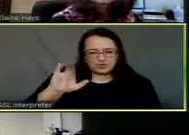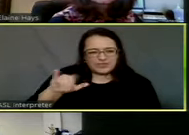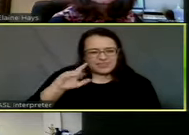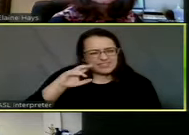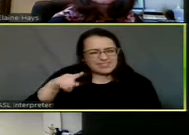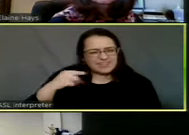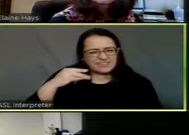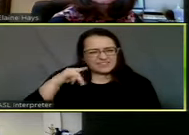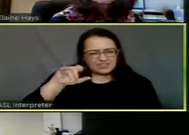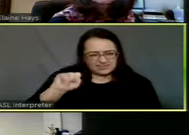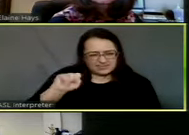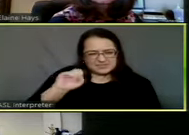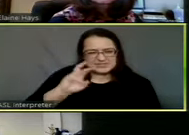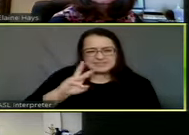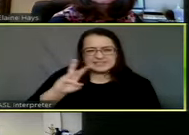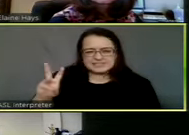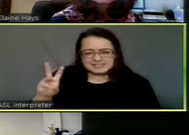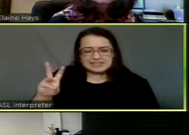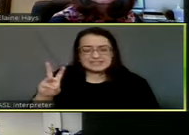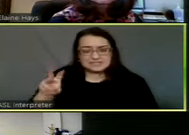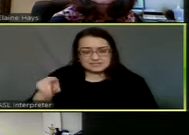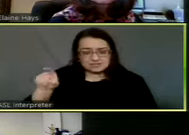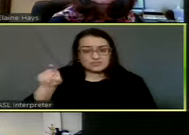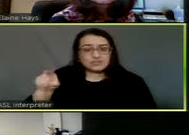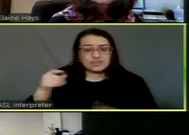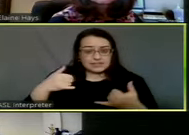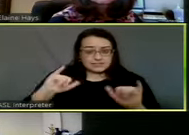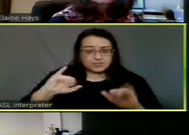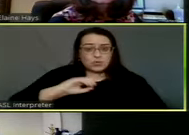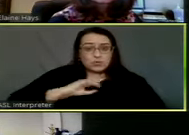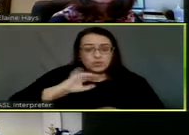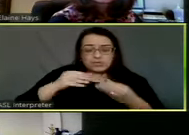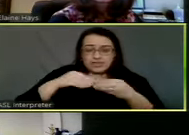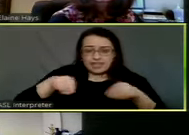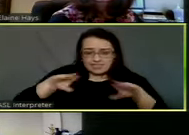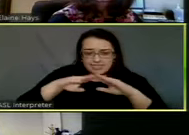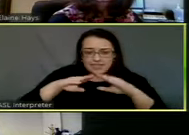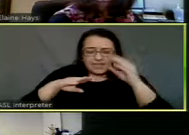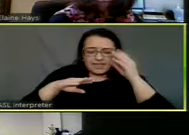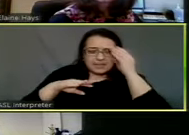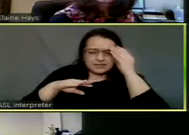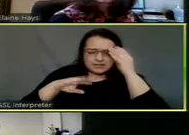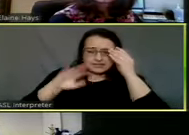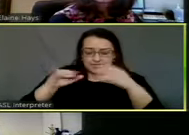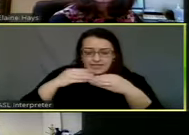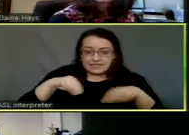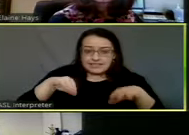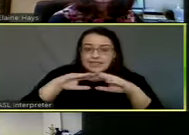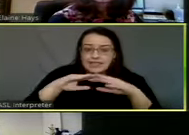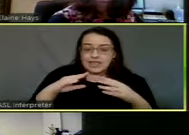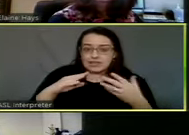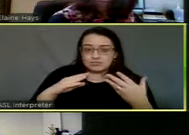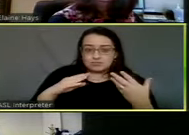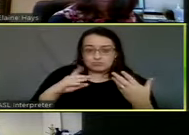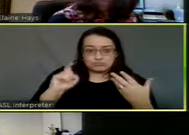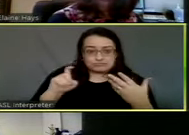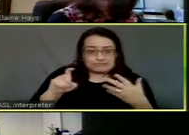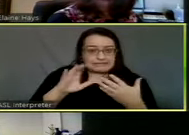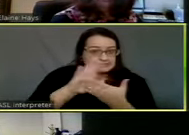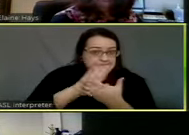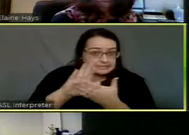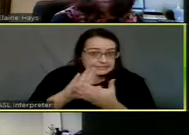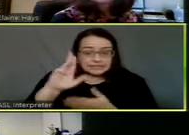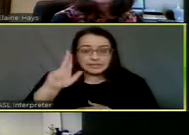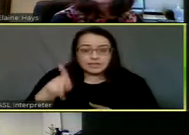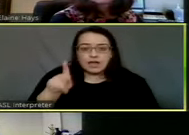66 refinery. So does Phillip 66 still own that land? And is that land in a state of, it needs a lot of cleanup